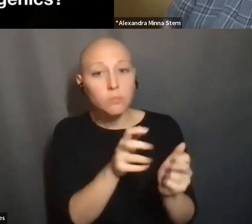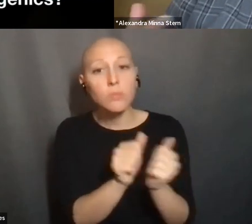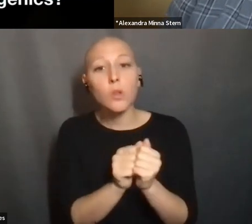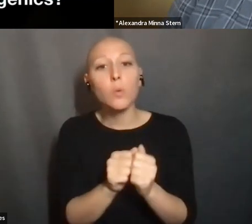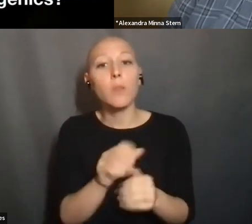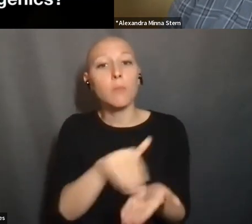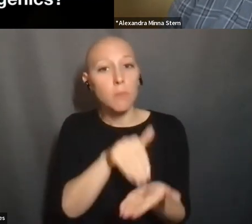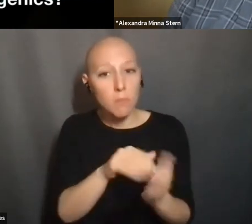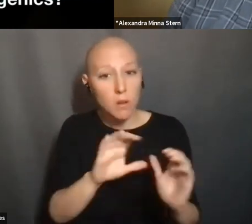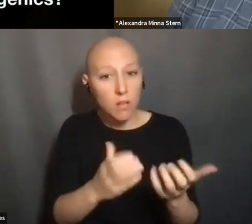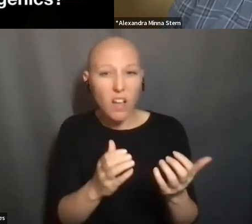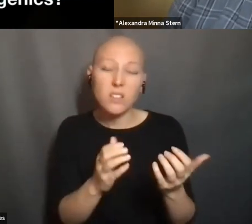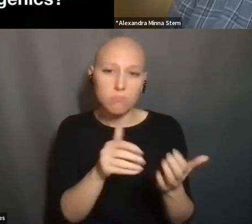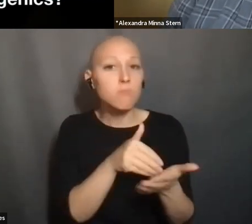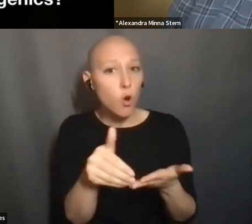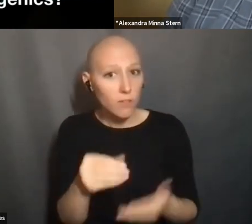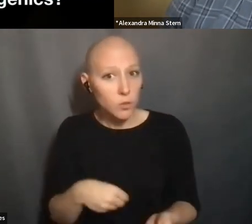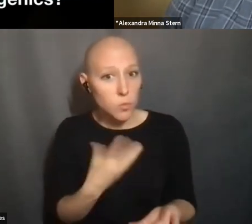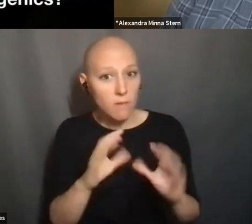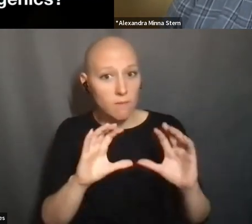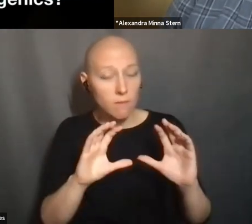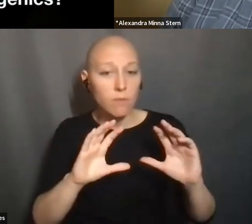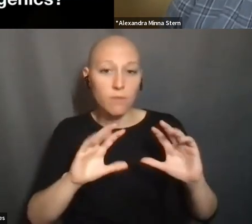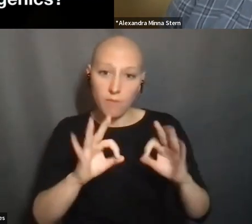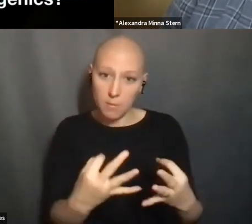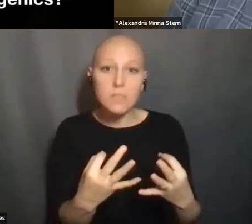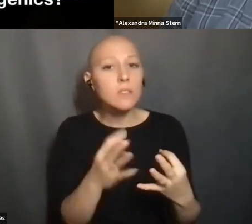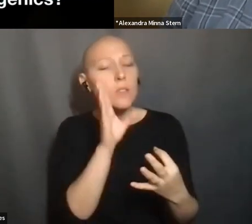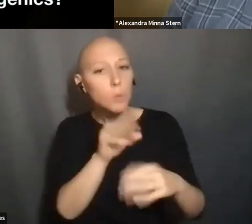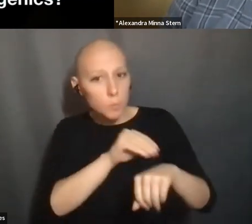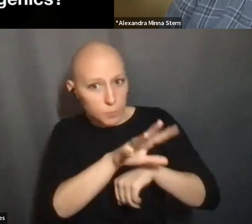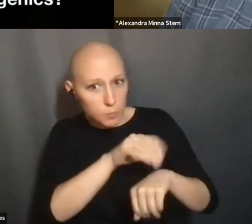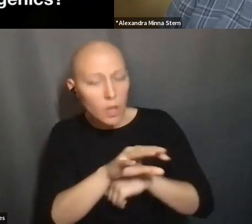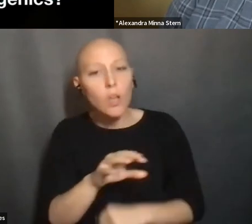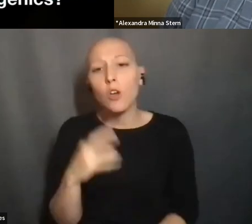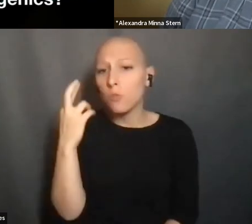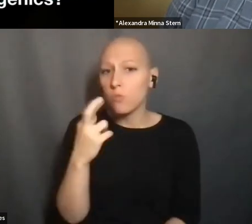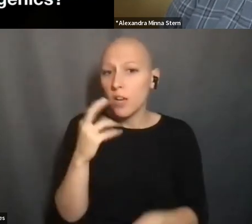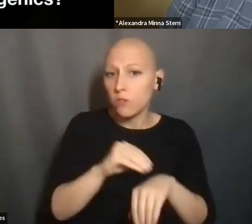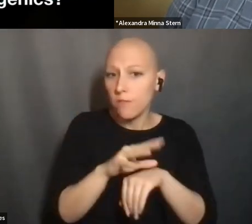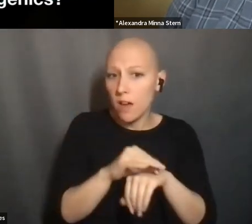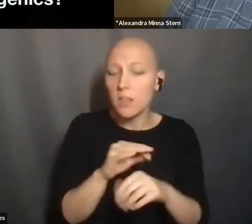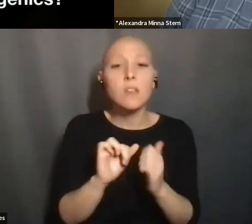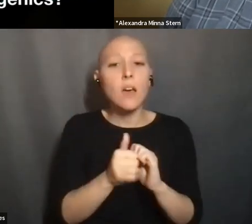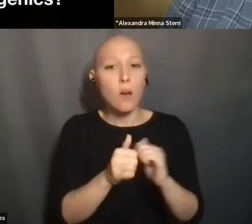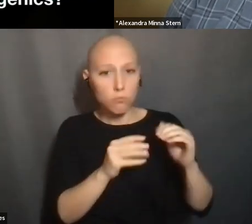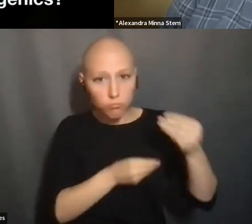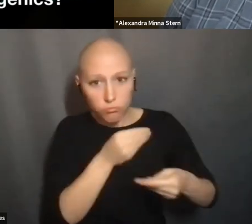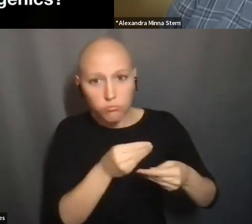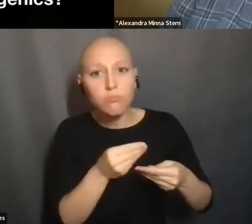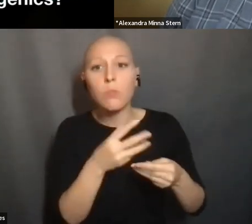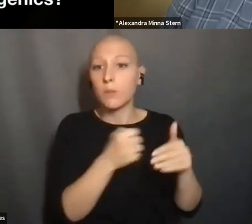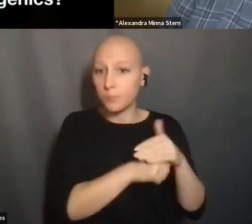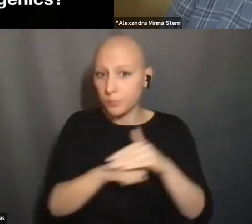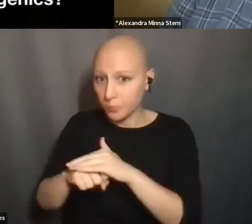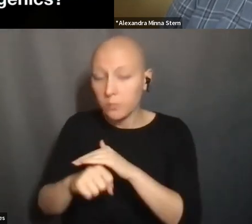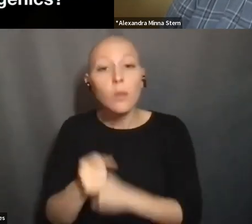INHERITANCE AND REPRODUCTION. WITH ONE HAND, THEY'D BE DOING THAT. WITH THE OTHER HAND, FOR EXAMPLE, SHELDON REED WAS SUPPORTING THE